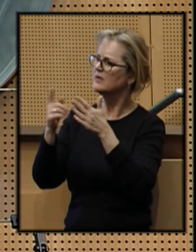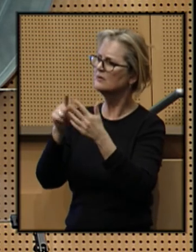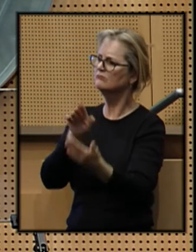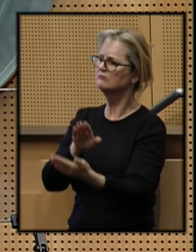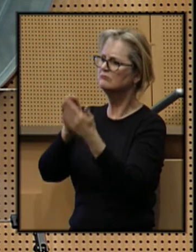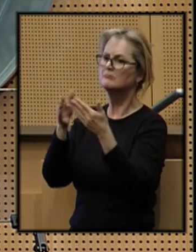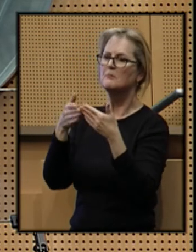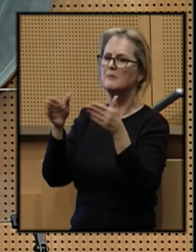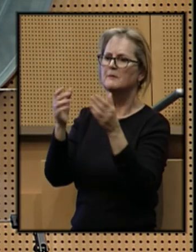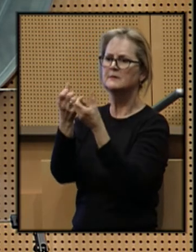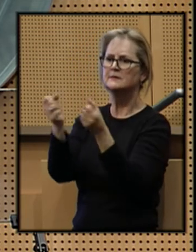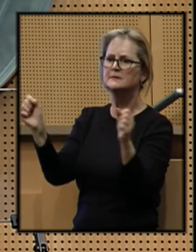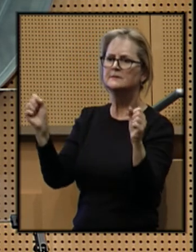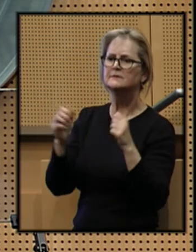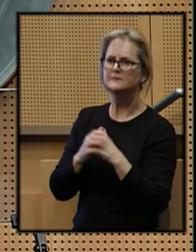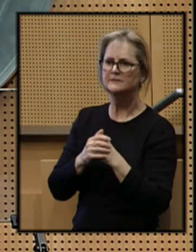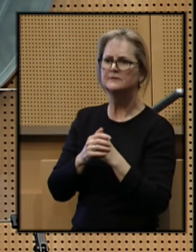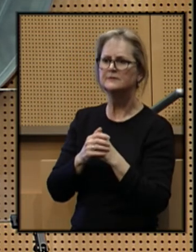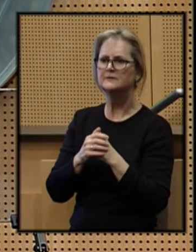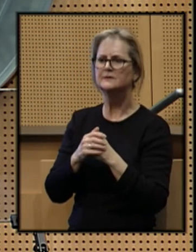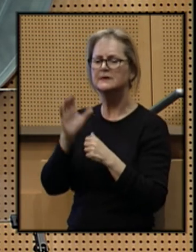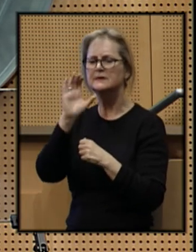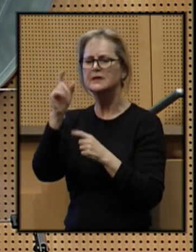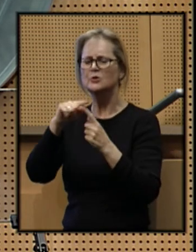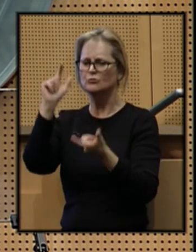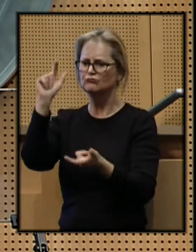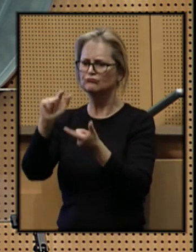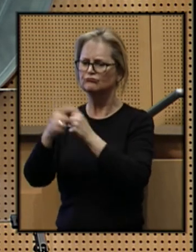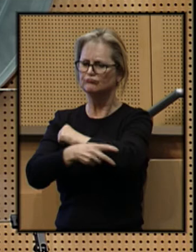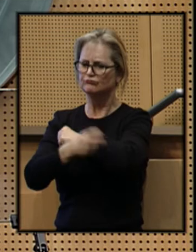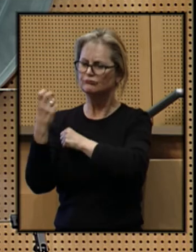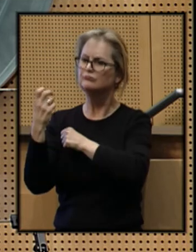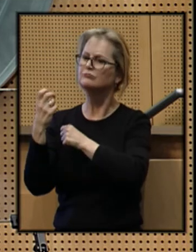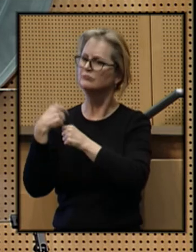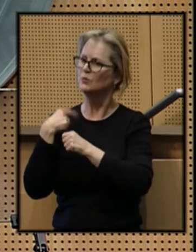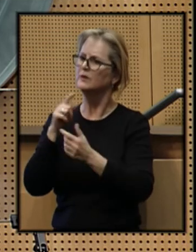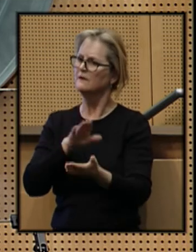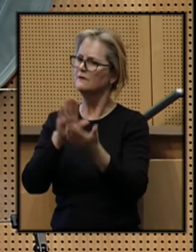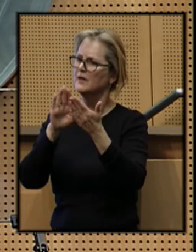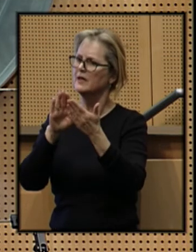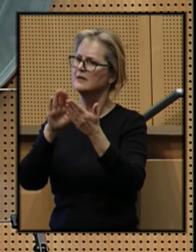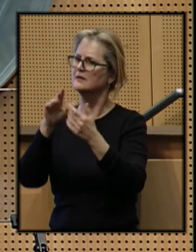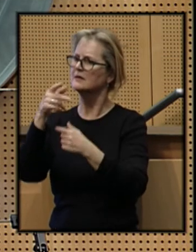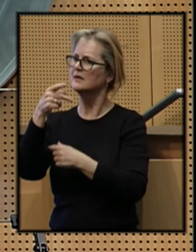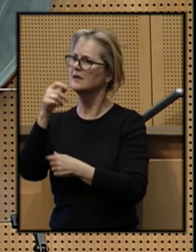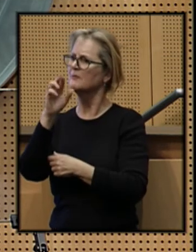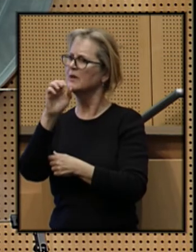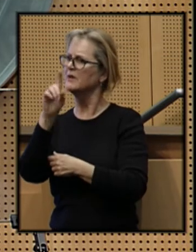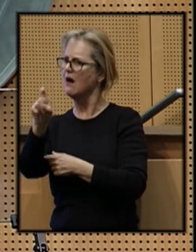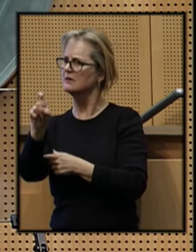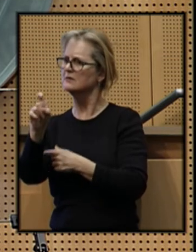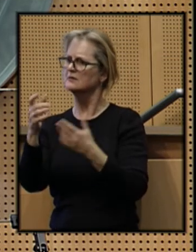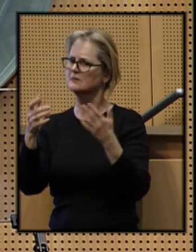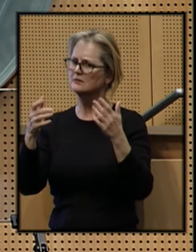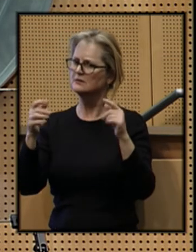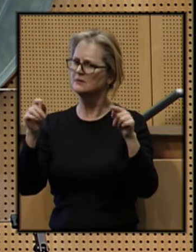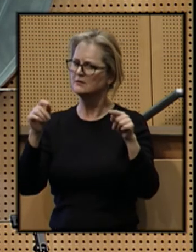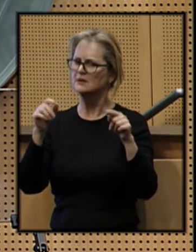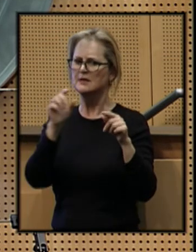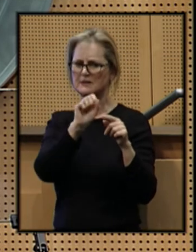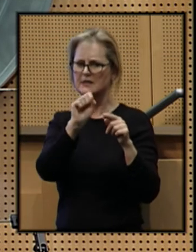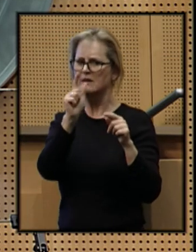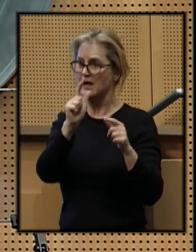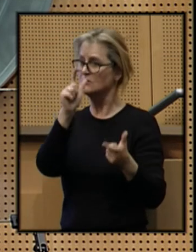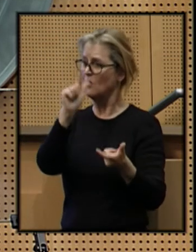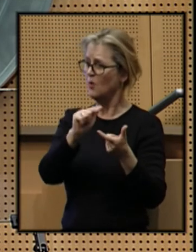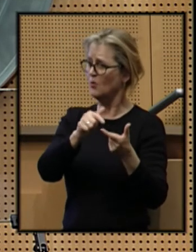address public safety. In seeking to reduce crime, we face a paradox. Seattle has one